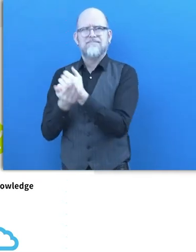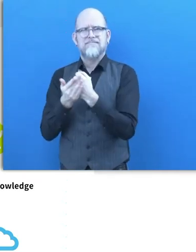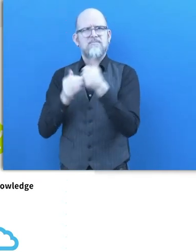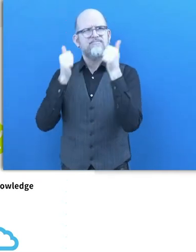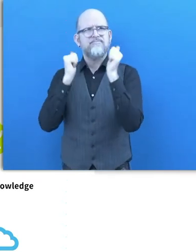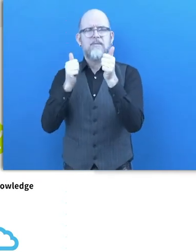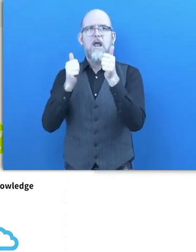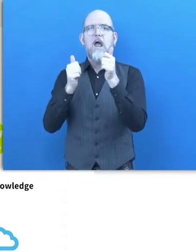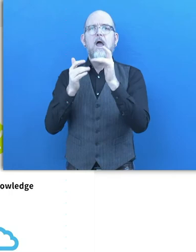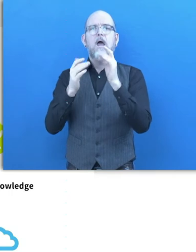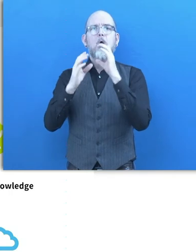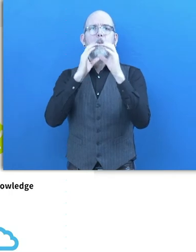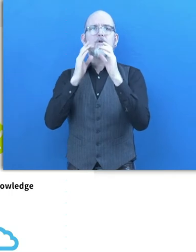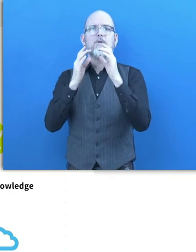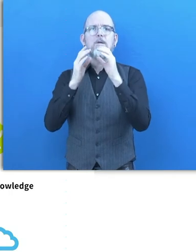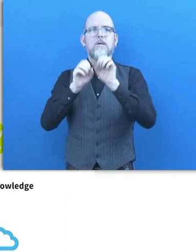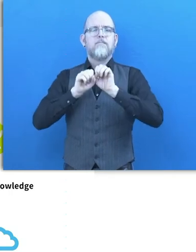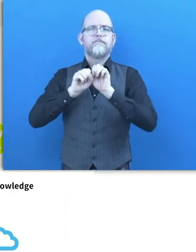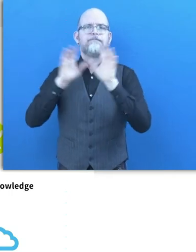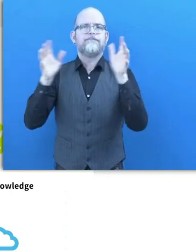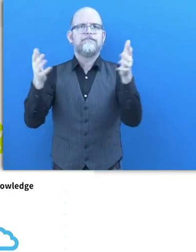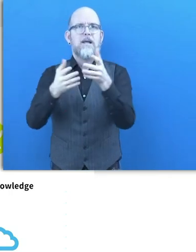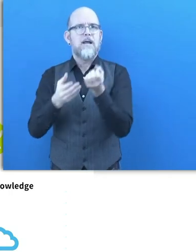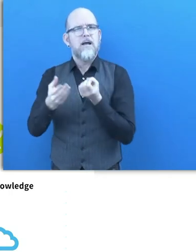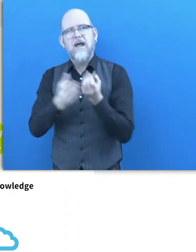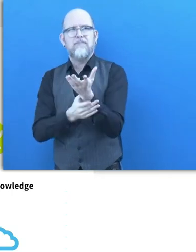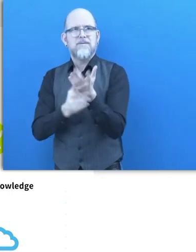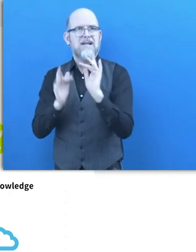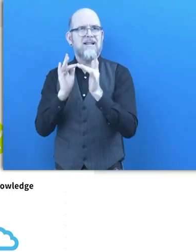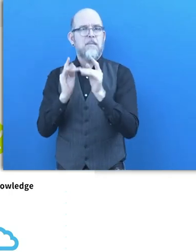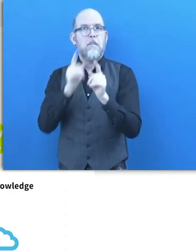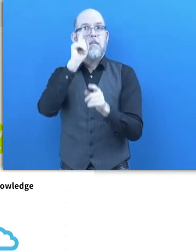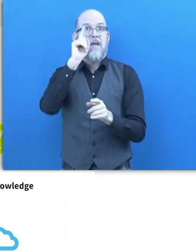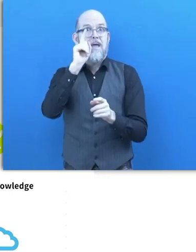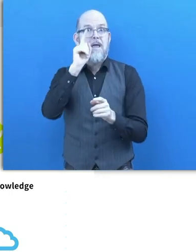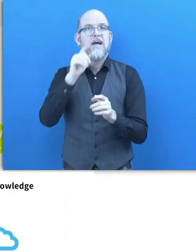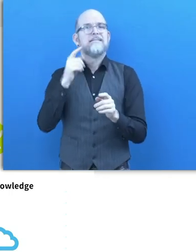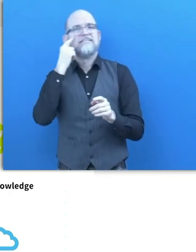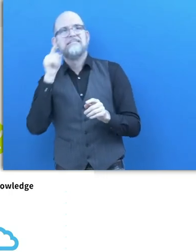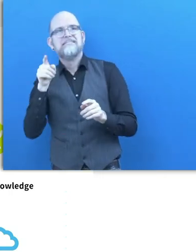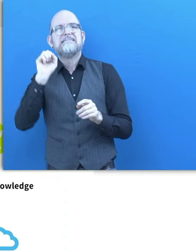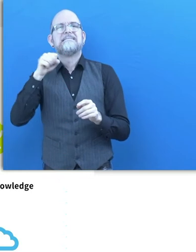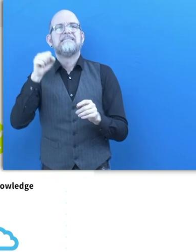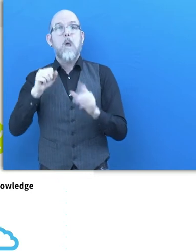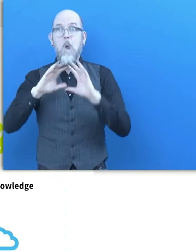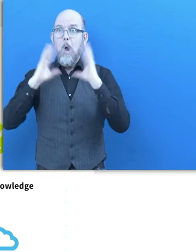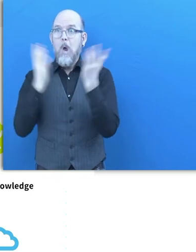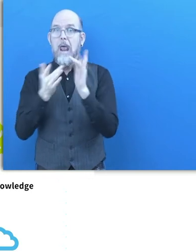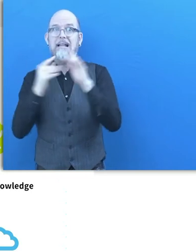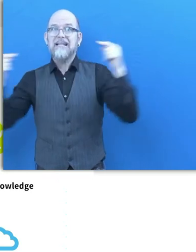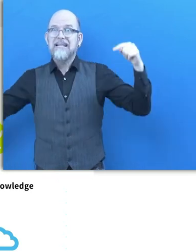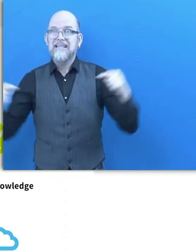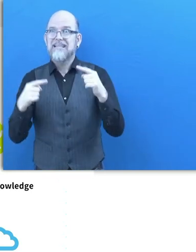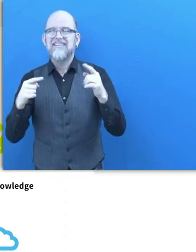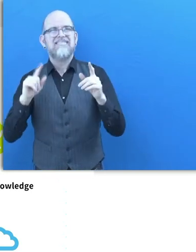across the globe, but at the same time, not everyone has and finds the access